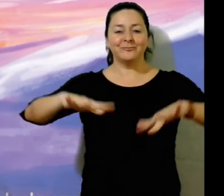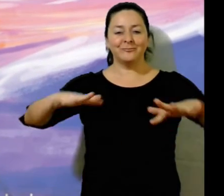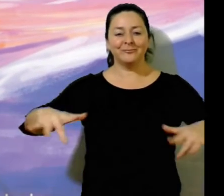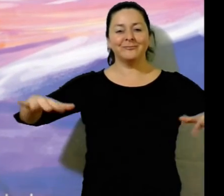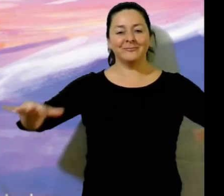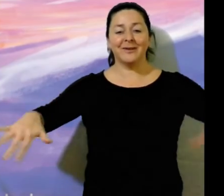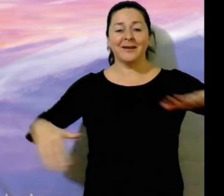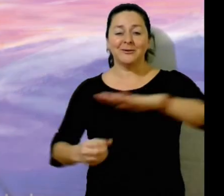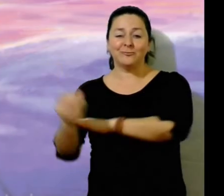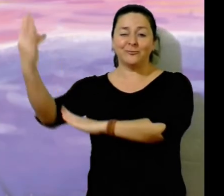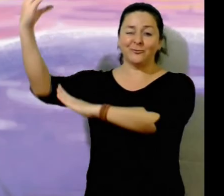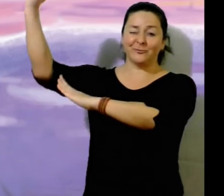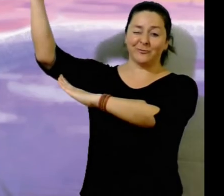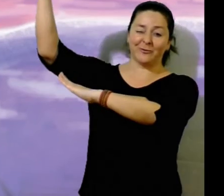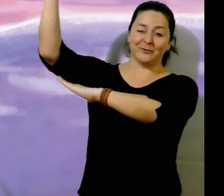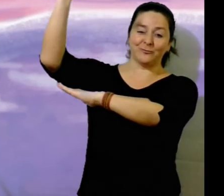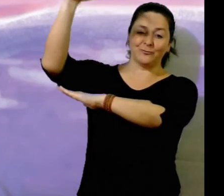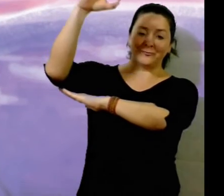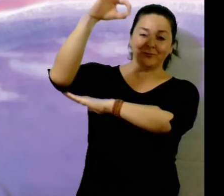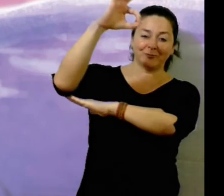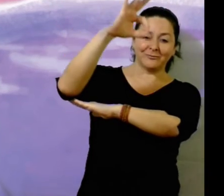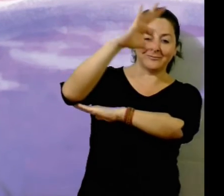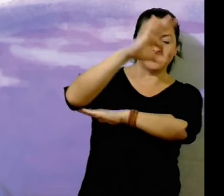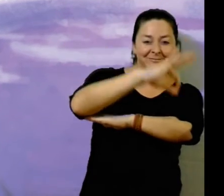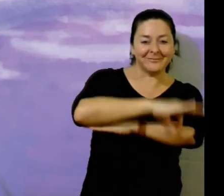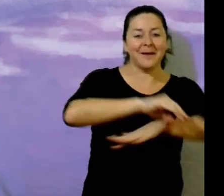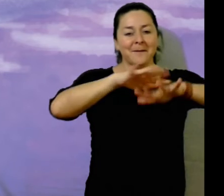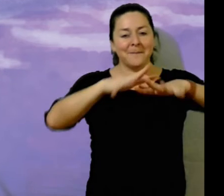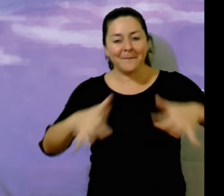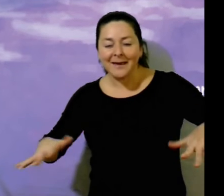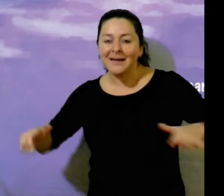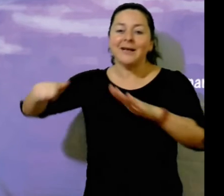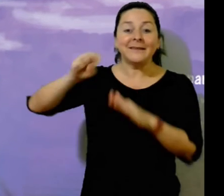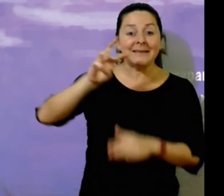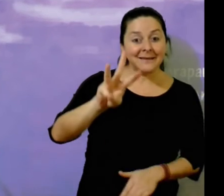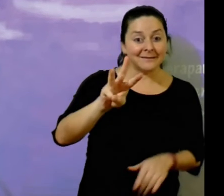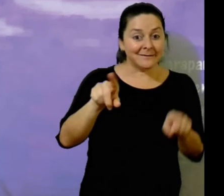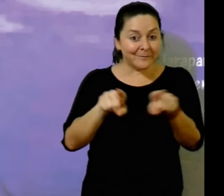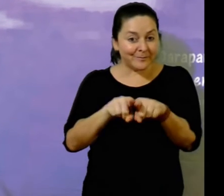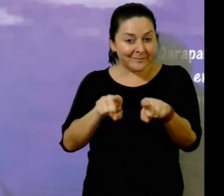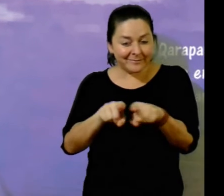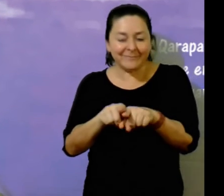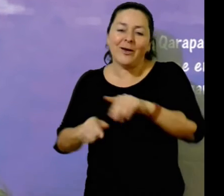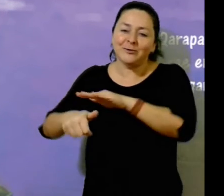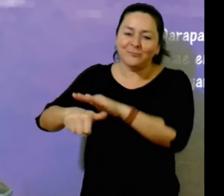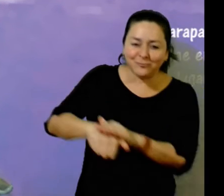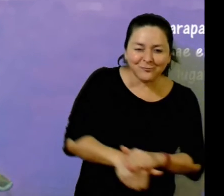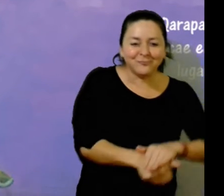setting and the three turtles swim out to sea. They arrive at the spot where the ocean current will separate them.